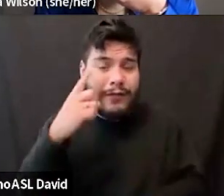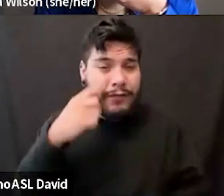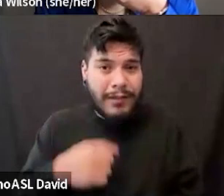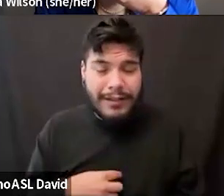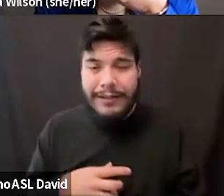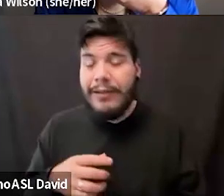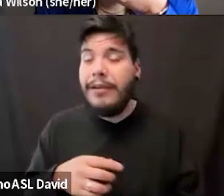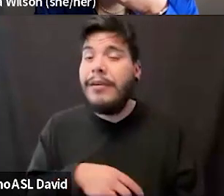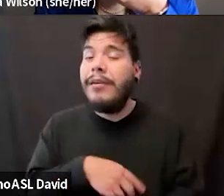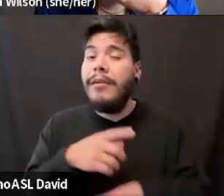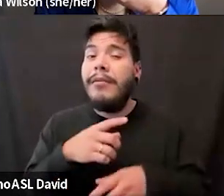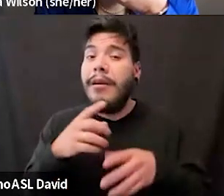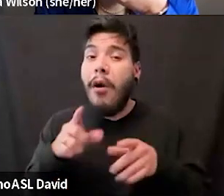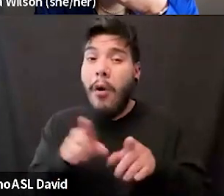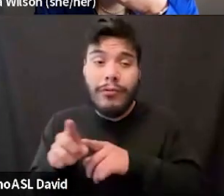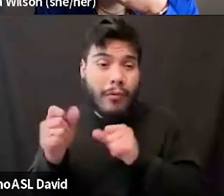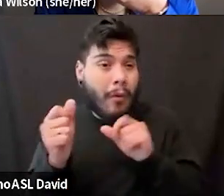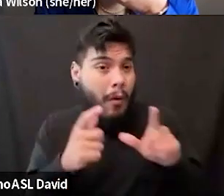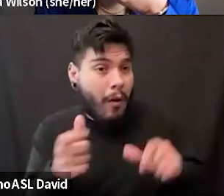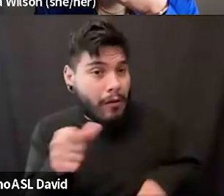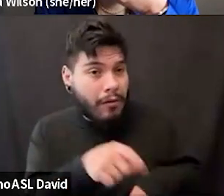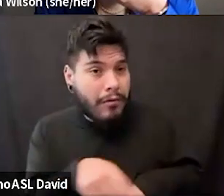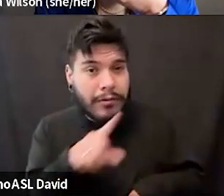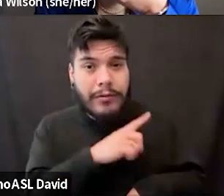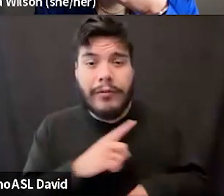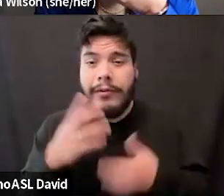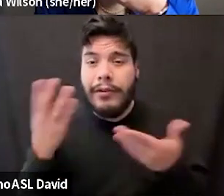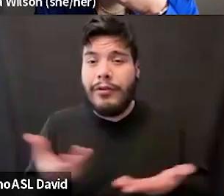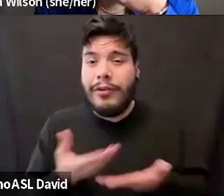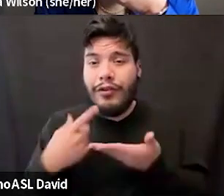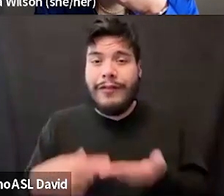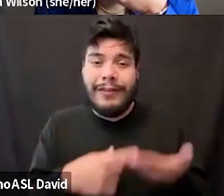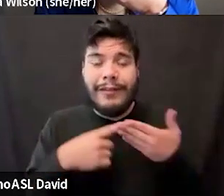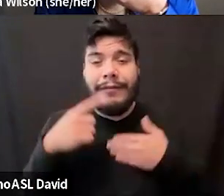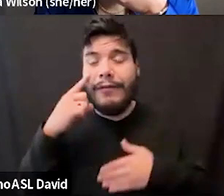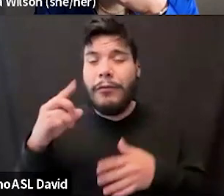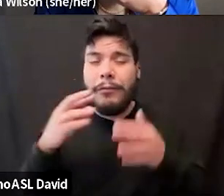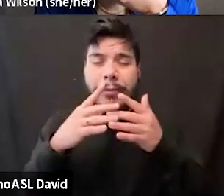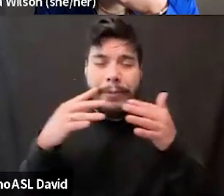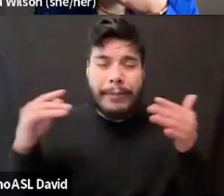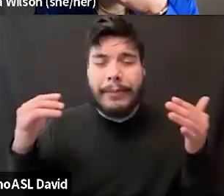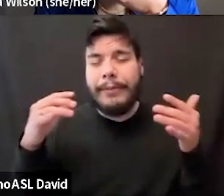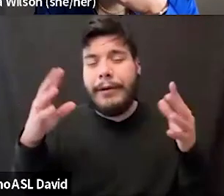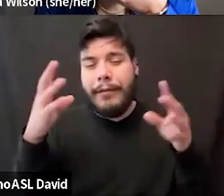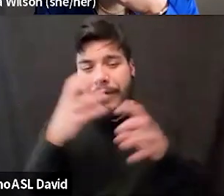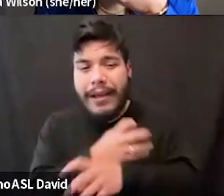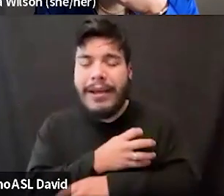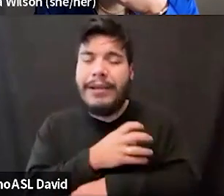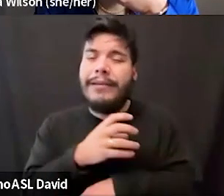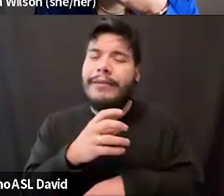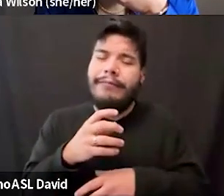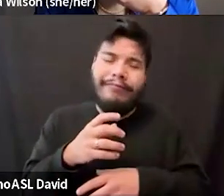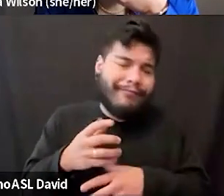want to thank everybody here in this conversation for, um, having a nuanced and a complex and dynamic